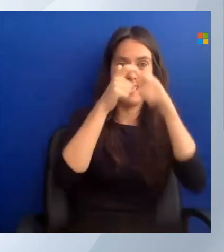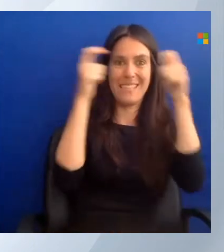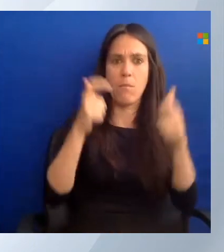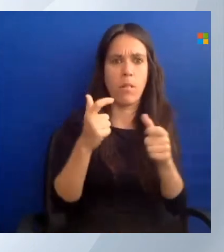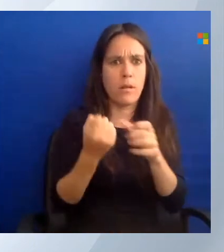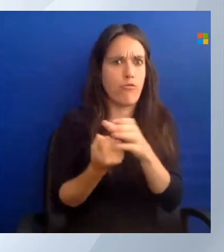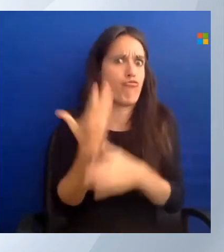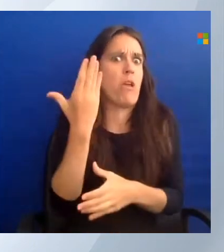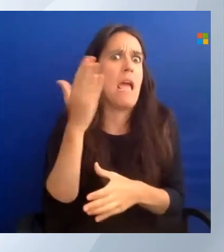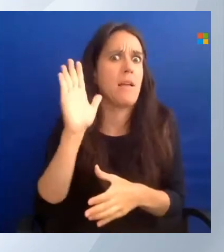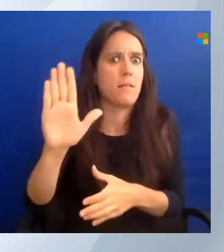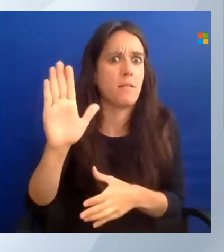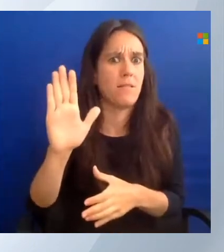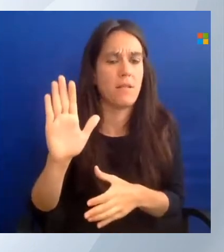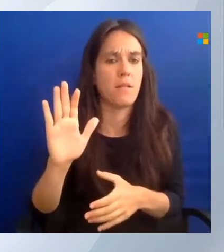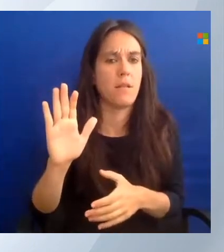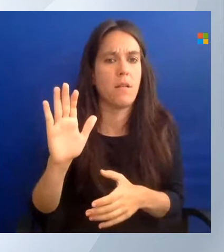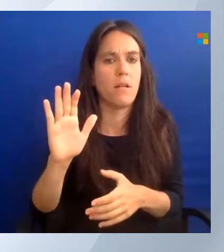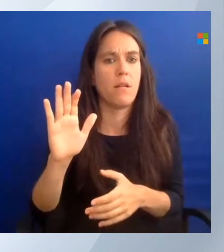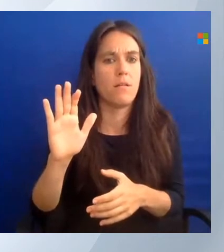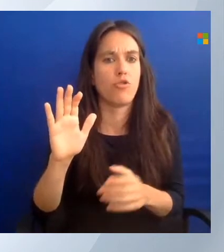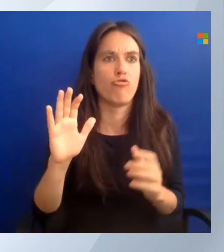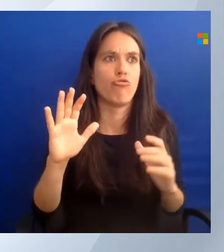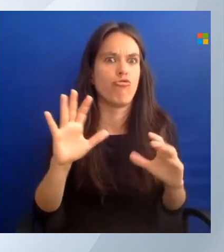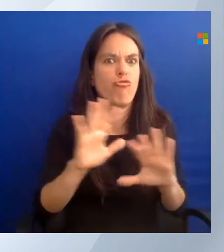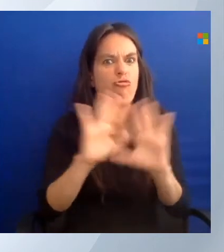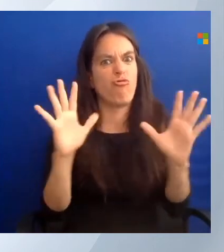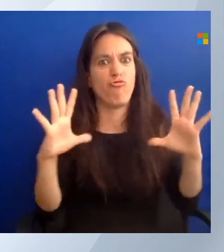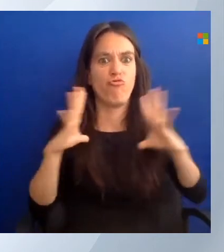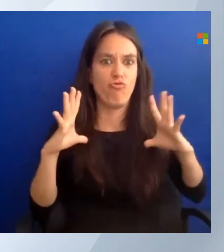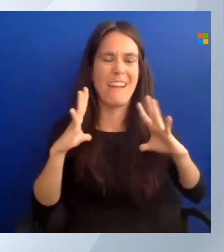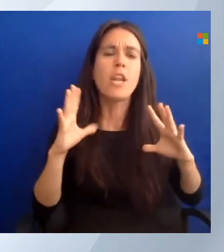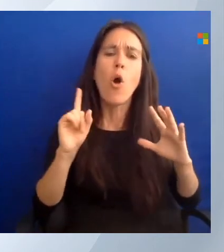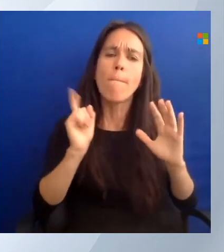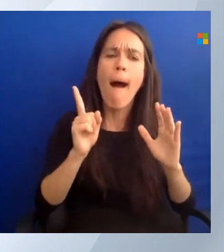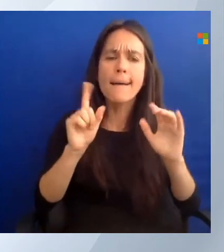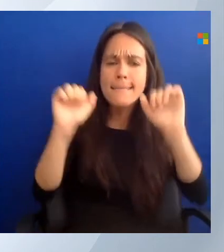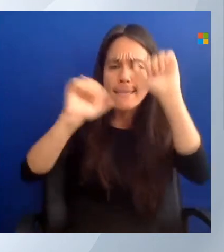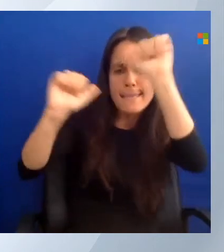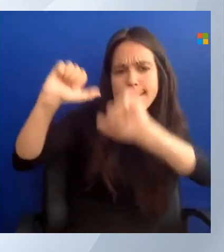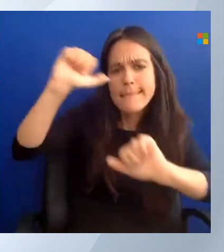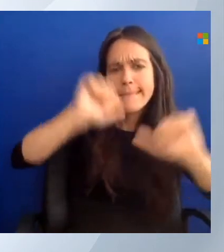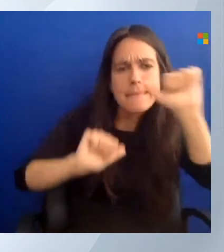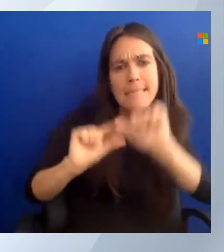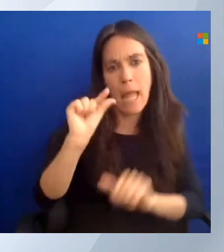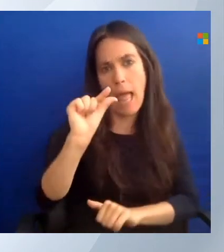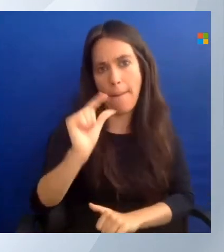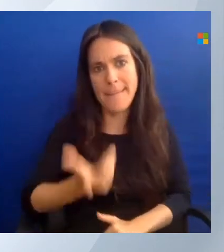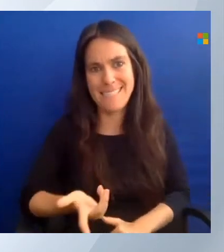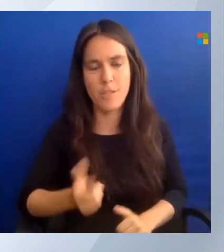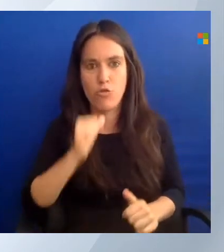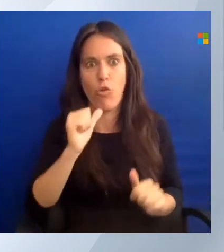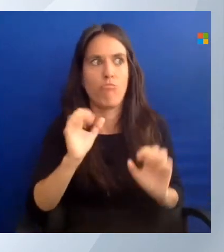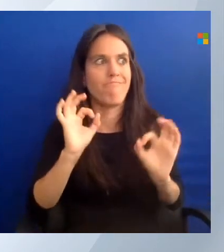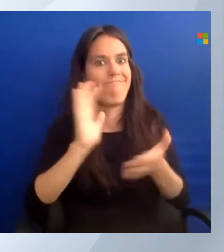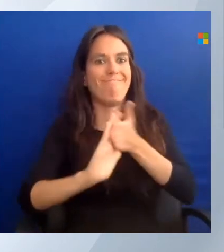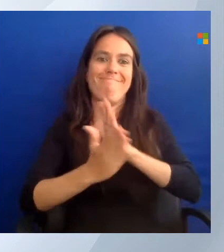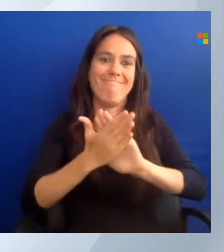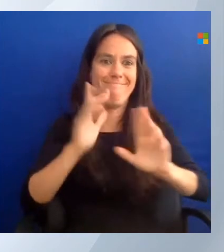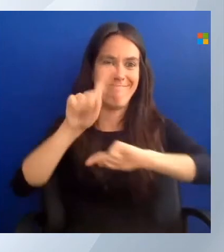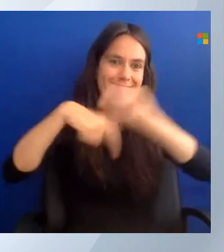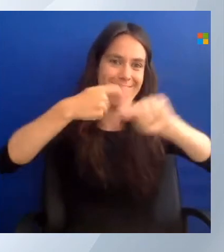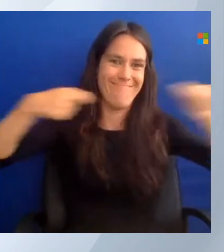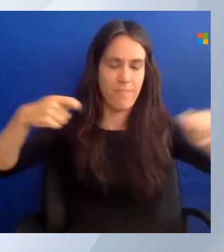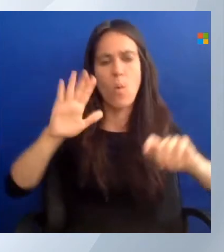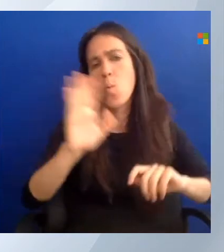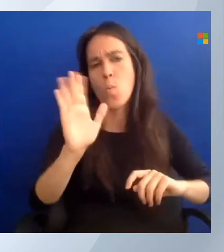not production ready. they need some work. Like you see this, I would not use this as the